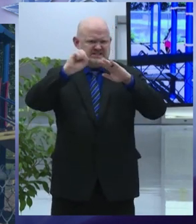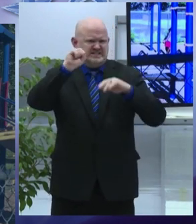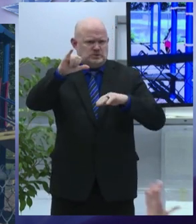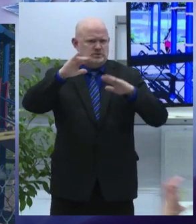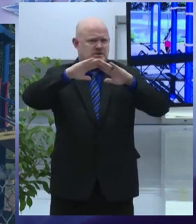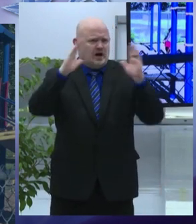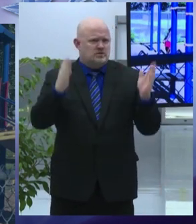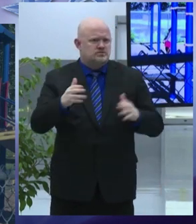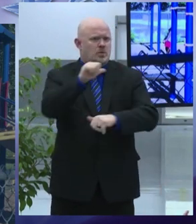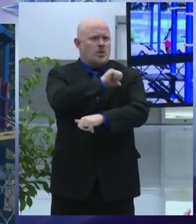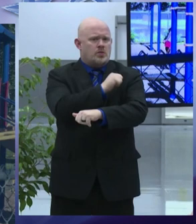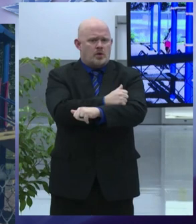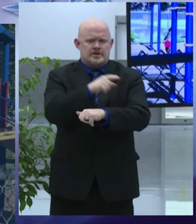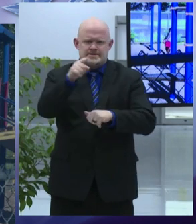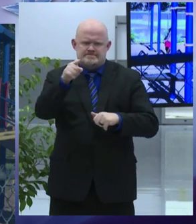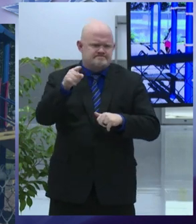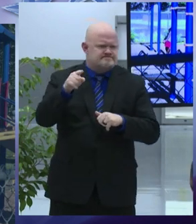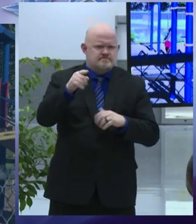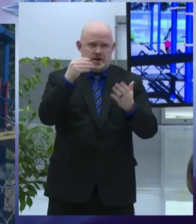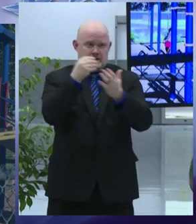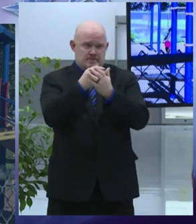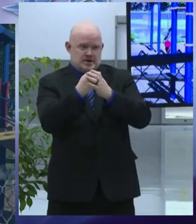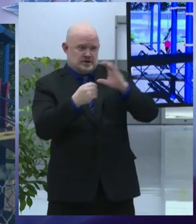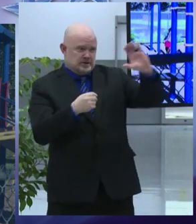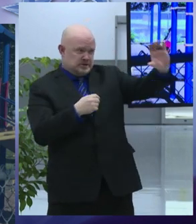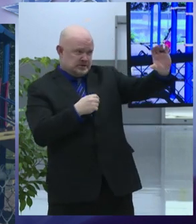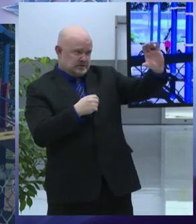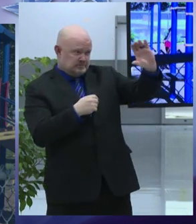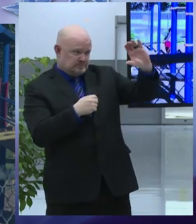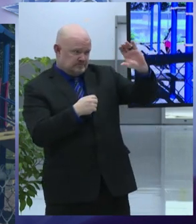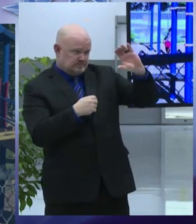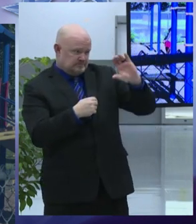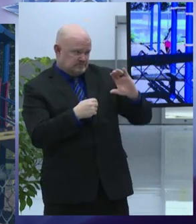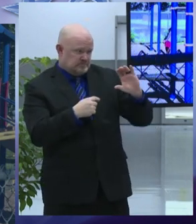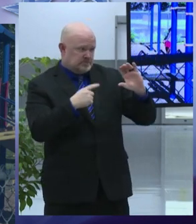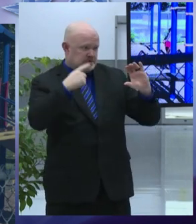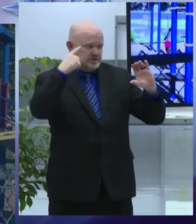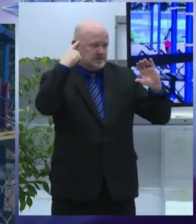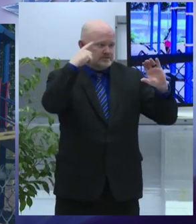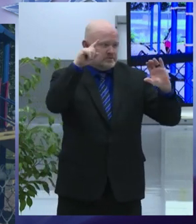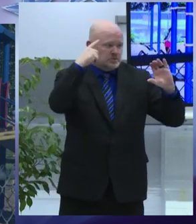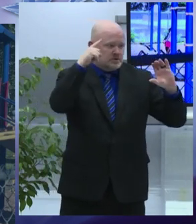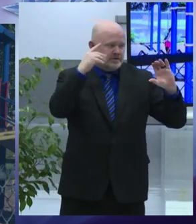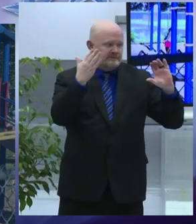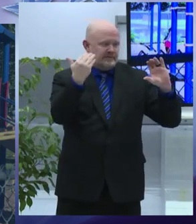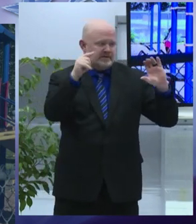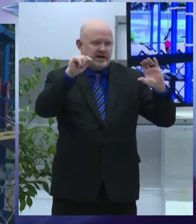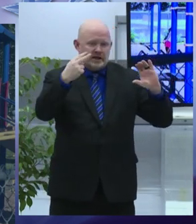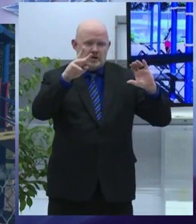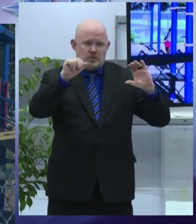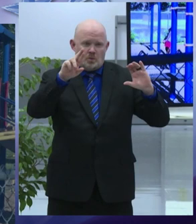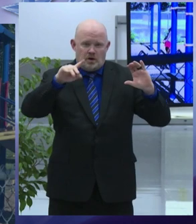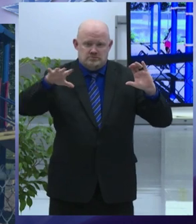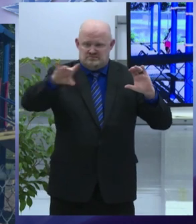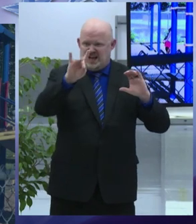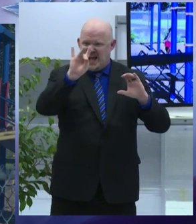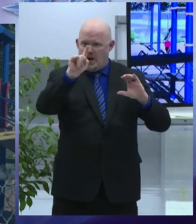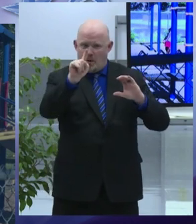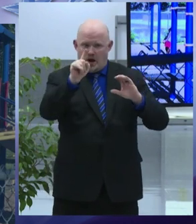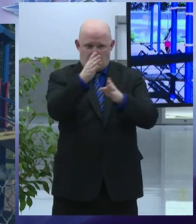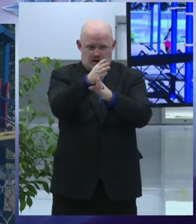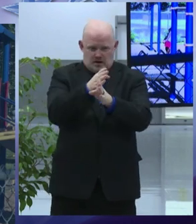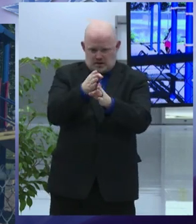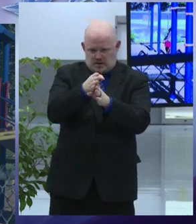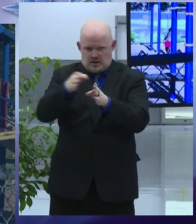east adams corridor adjacent to interstate 81 the area is known with pride as the old 15th ward with close community